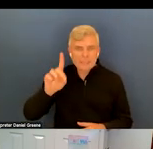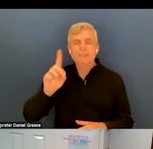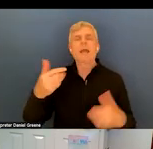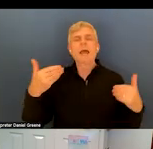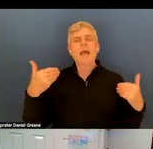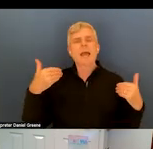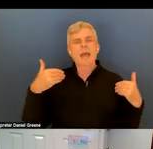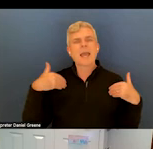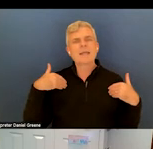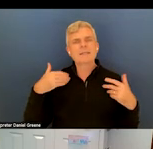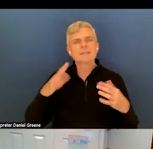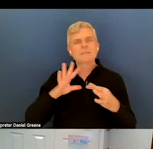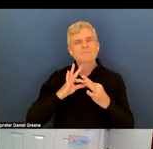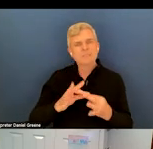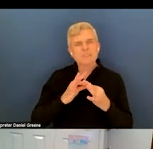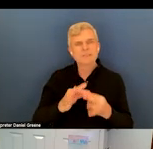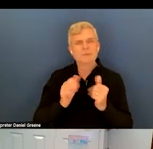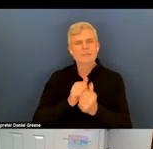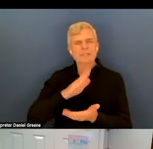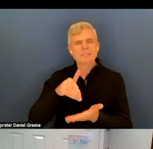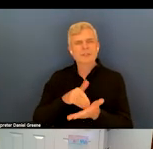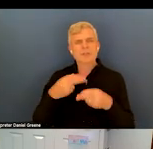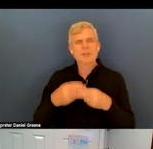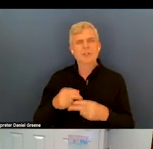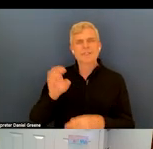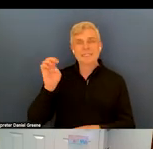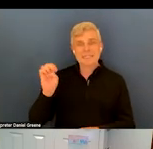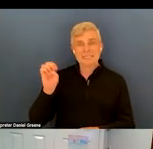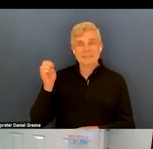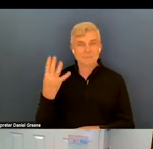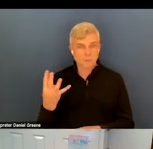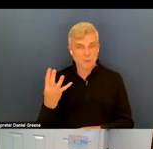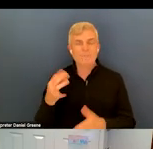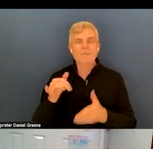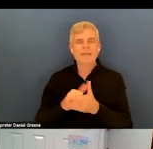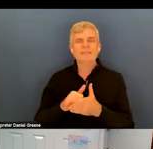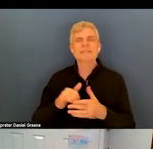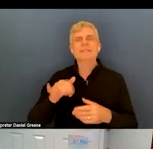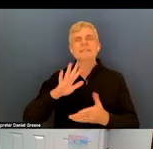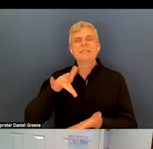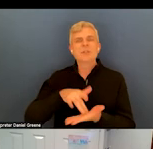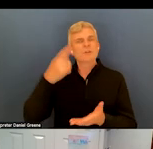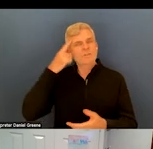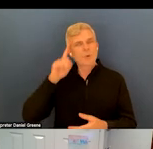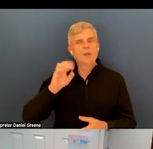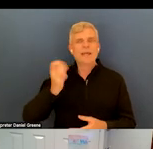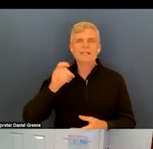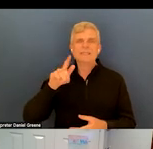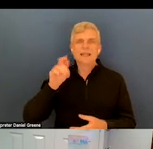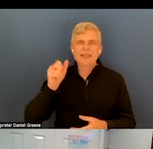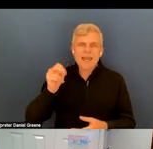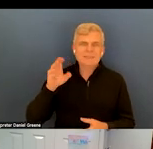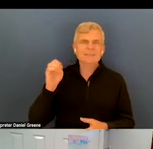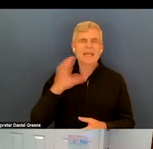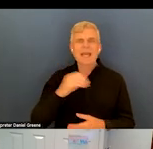a center called E4 and the E4 Center is a center for excellence and behavioral health disparities in aging.